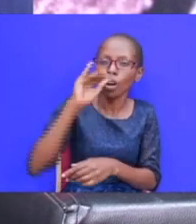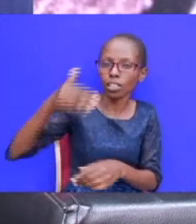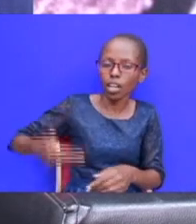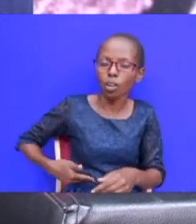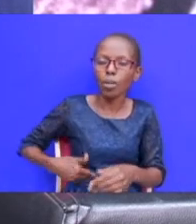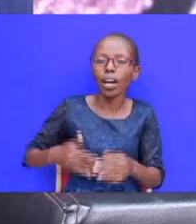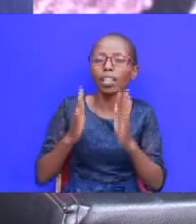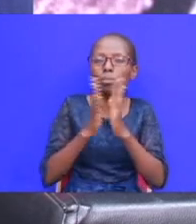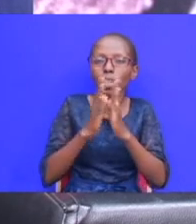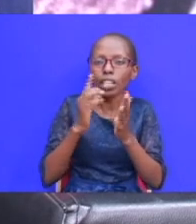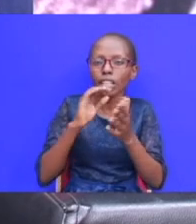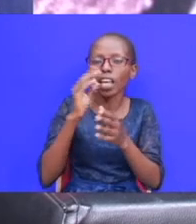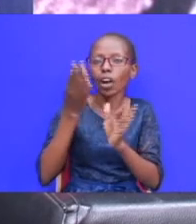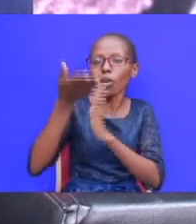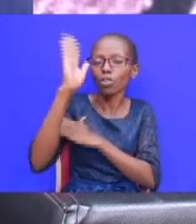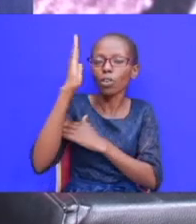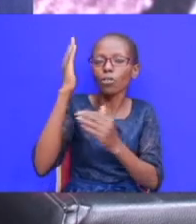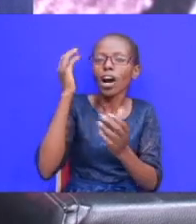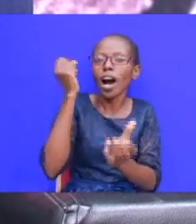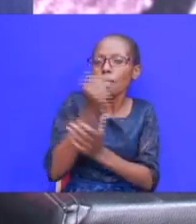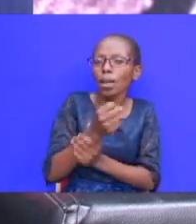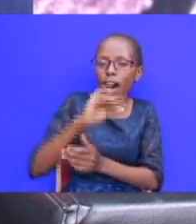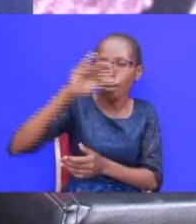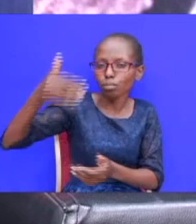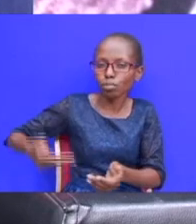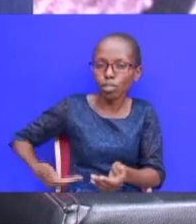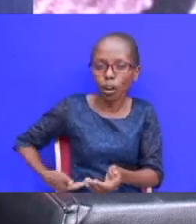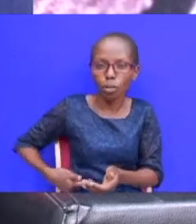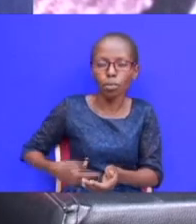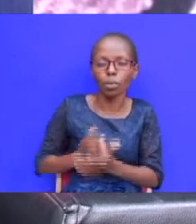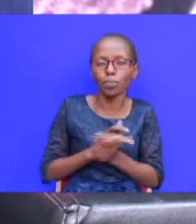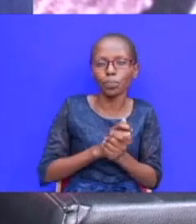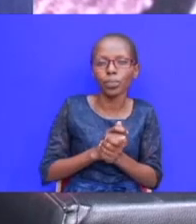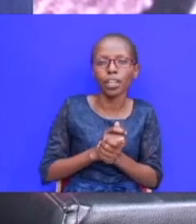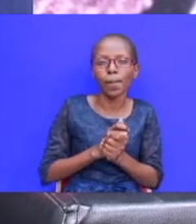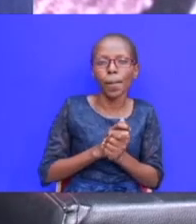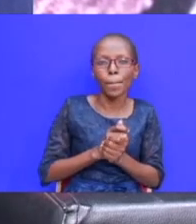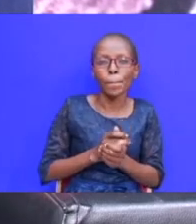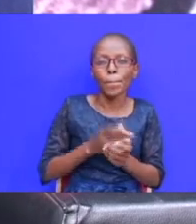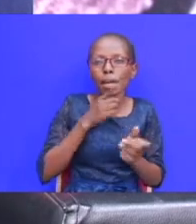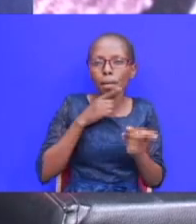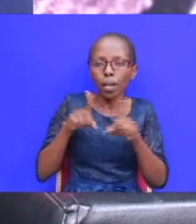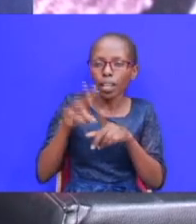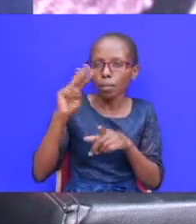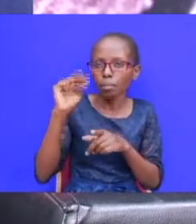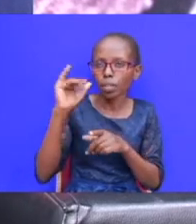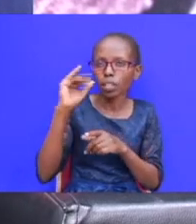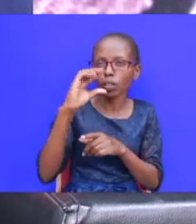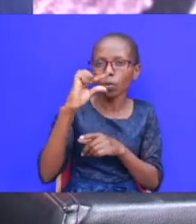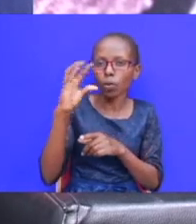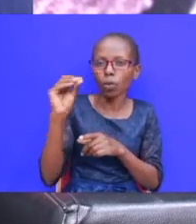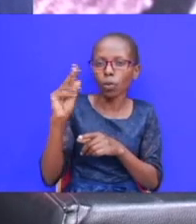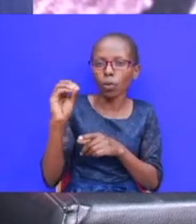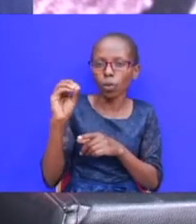god of abraham is like and jackal maybe that is a discussion for another day we continue brother migo and uh you have a little door here